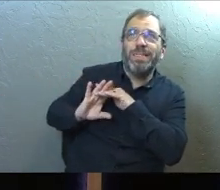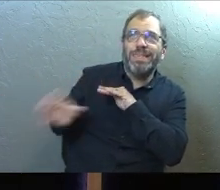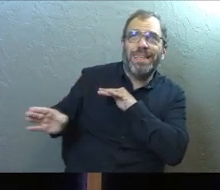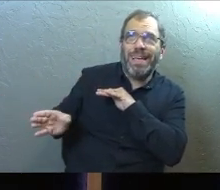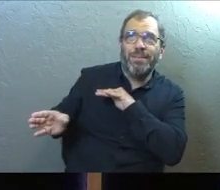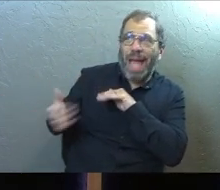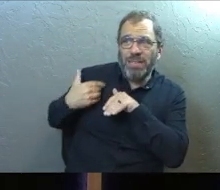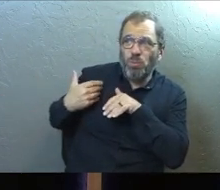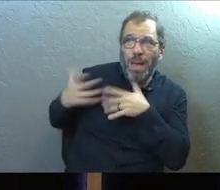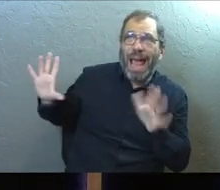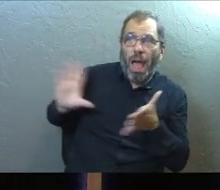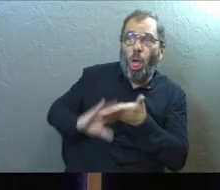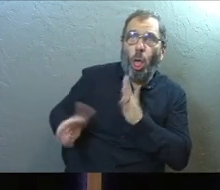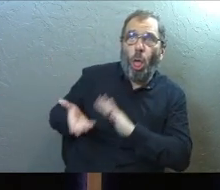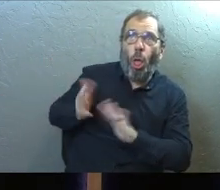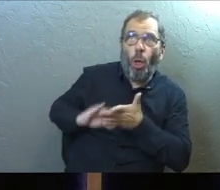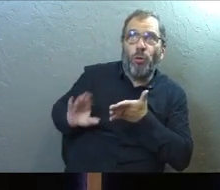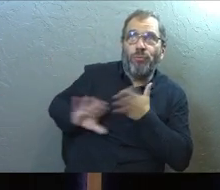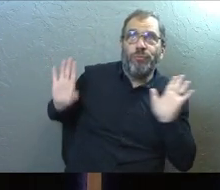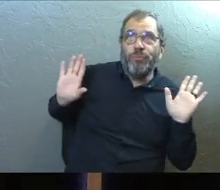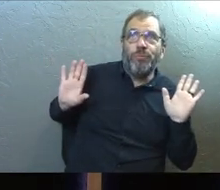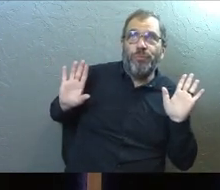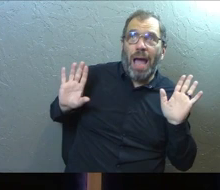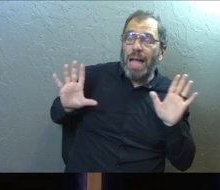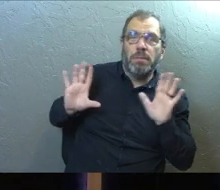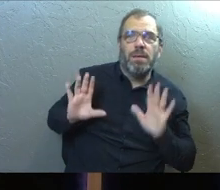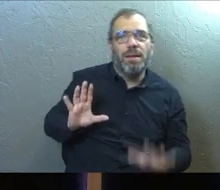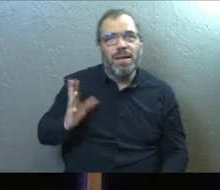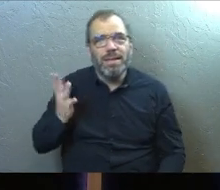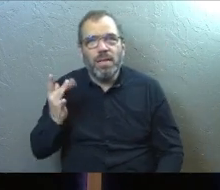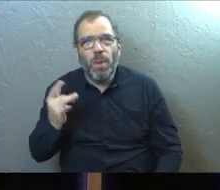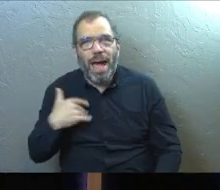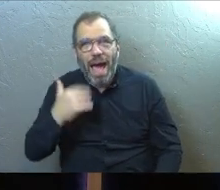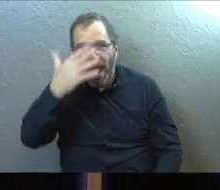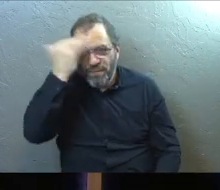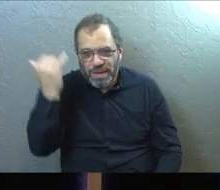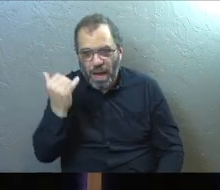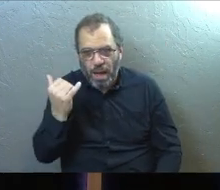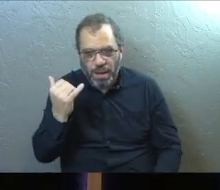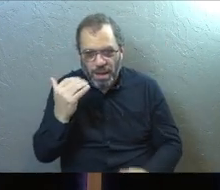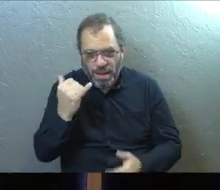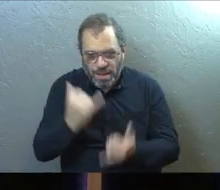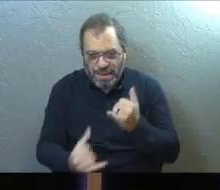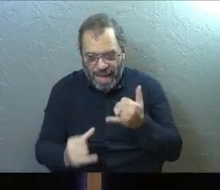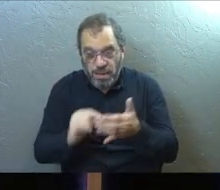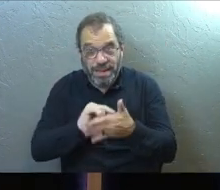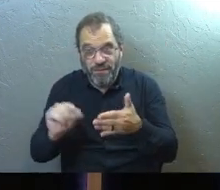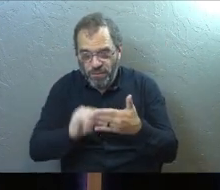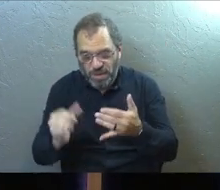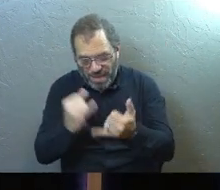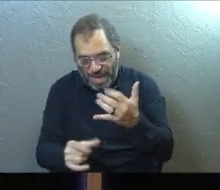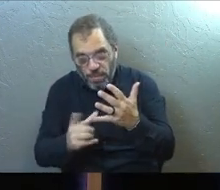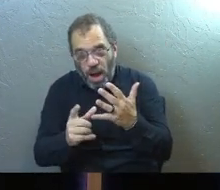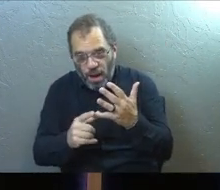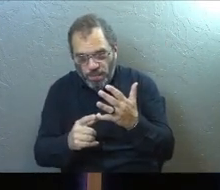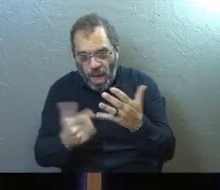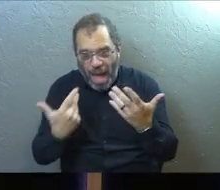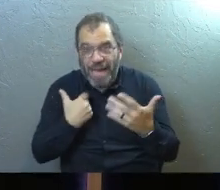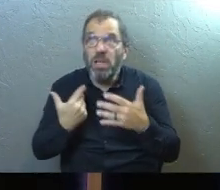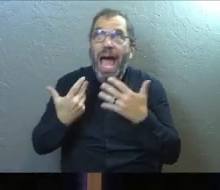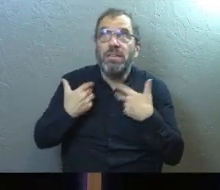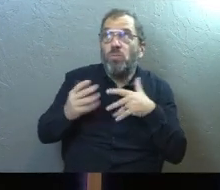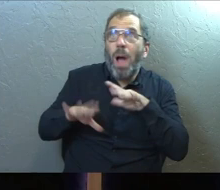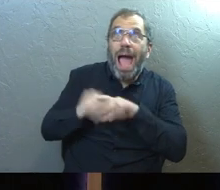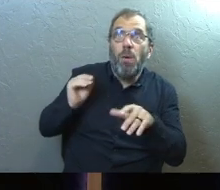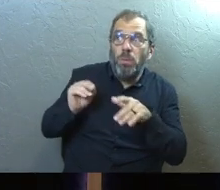We just want out, which is why I forgot the last phrase of that verse. We just want